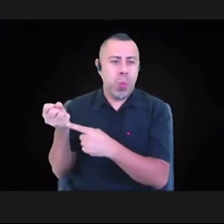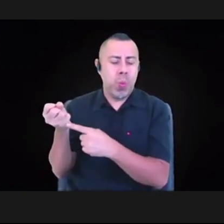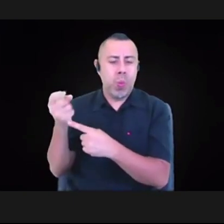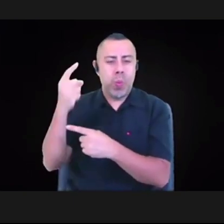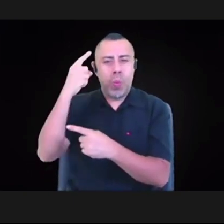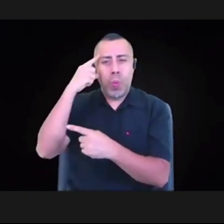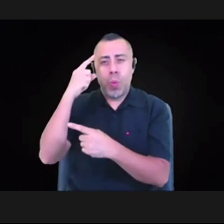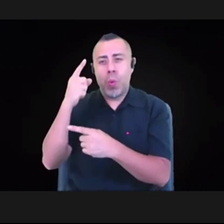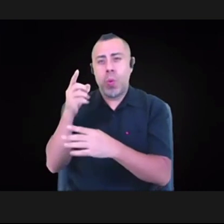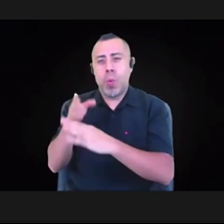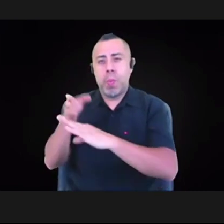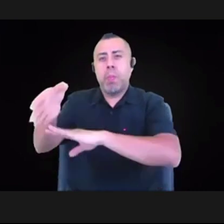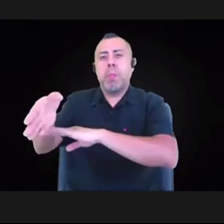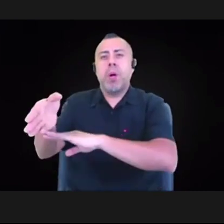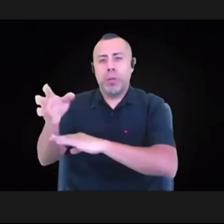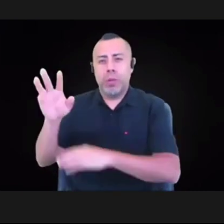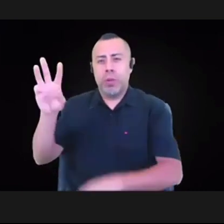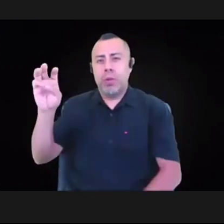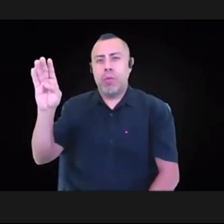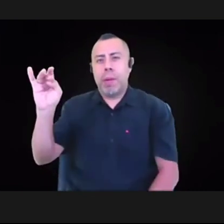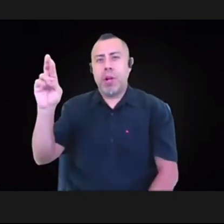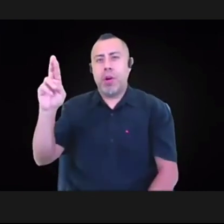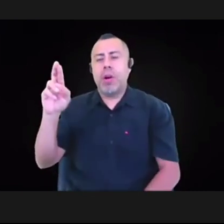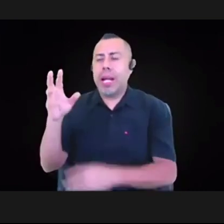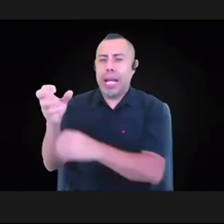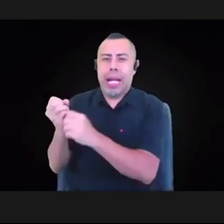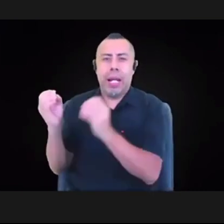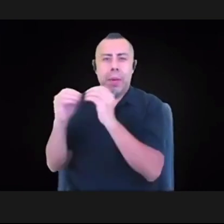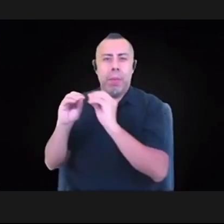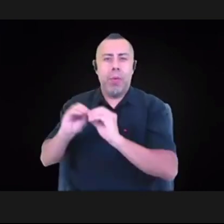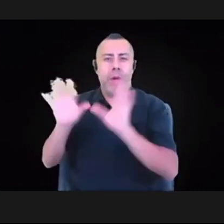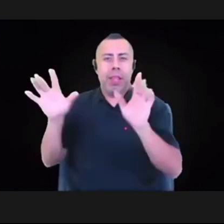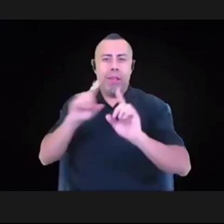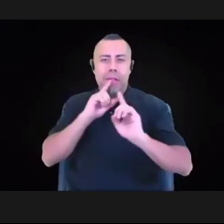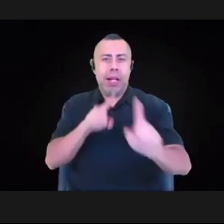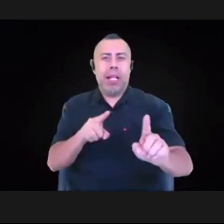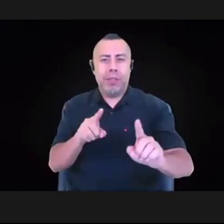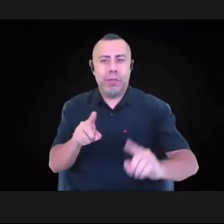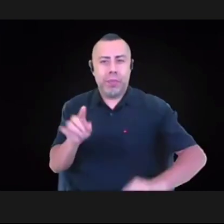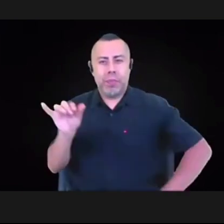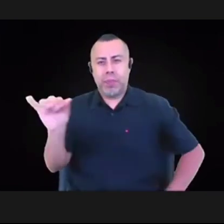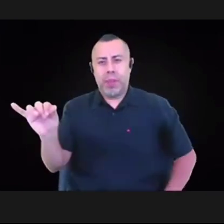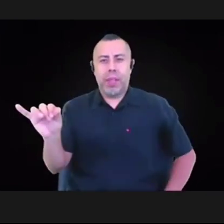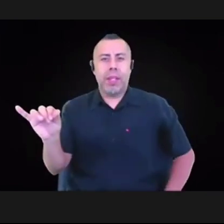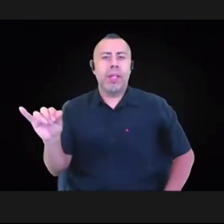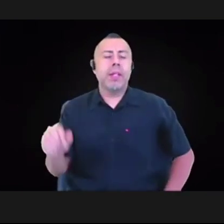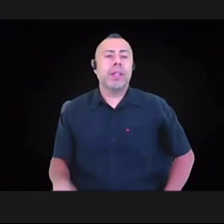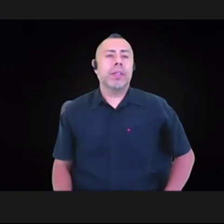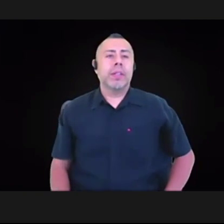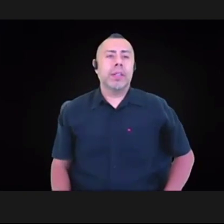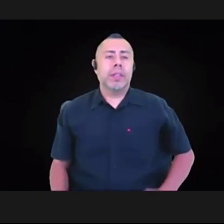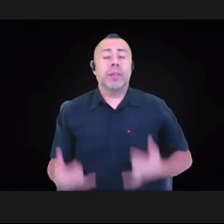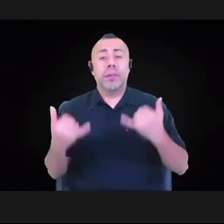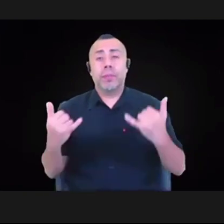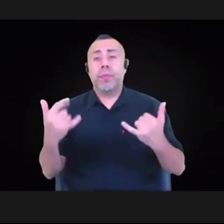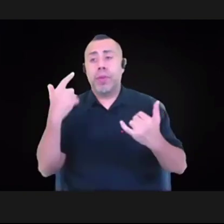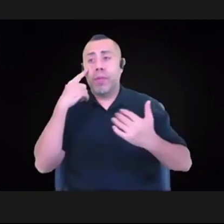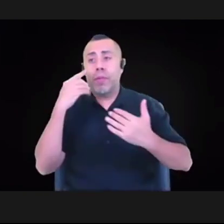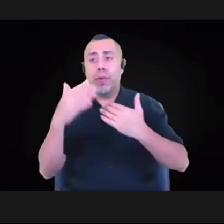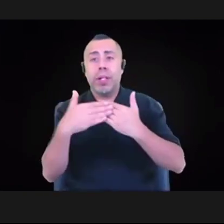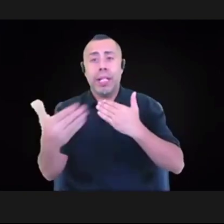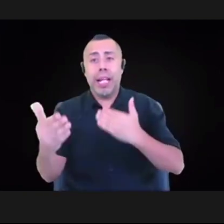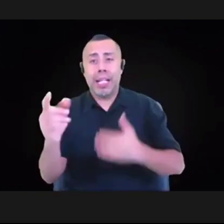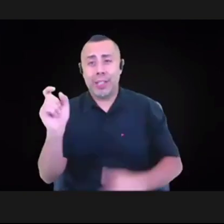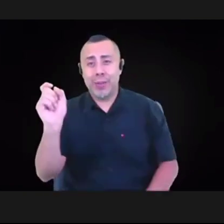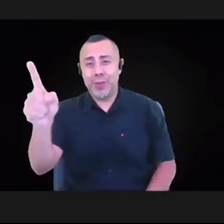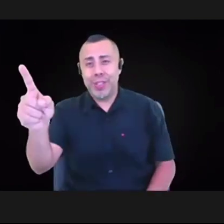a little bit more clarity on that. Um, and so for our next question, this is going to